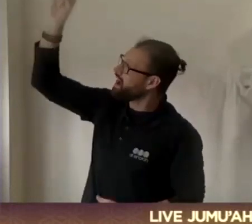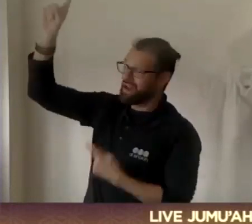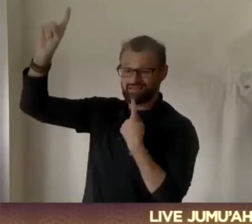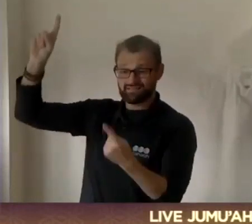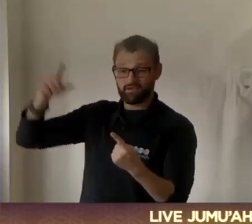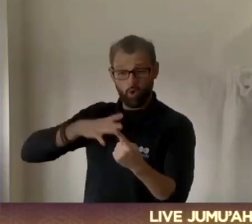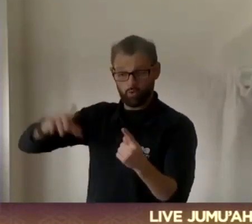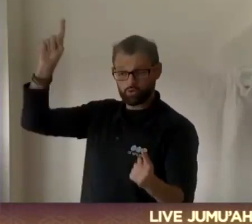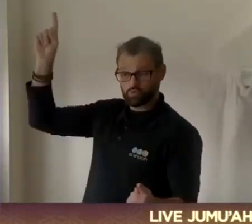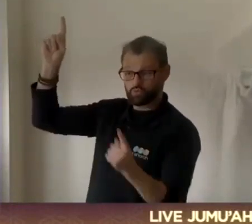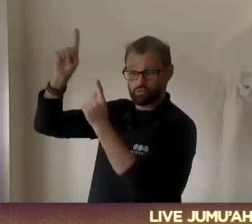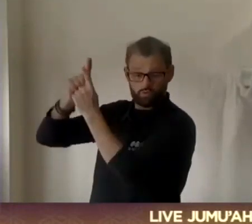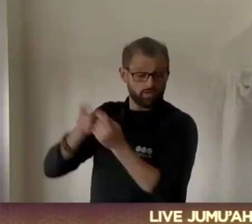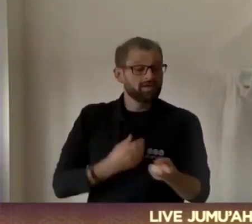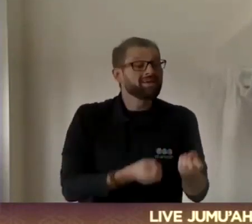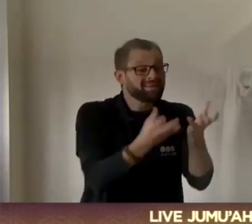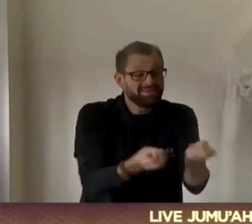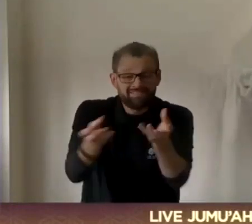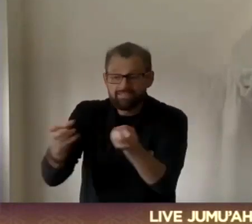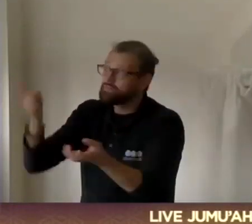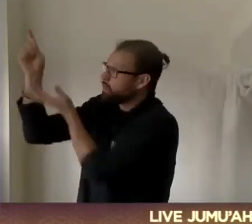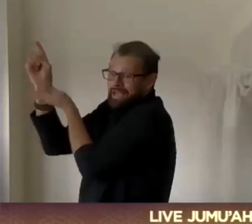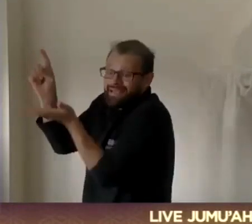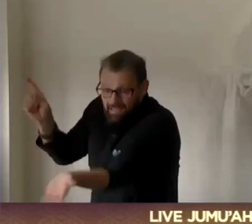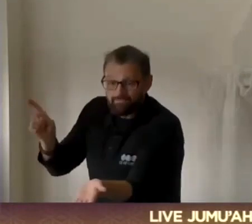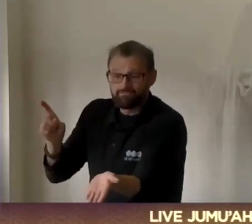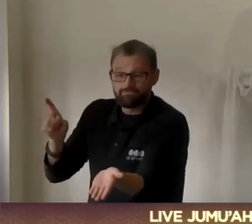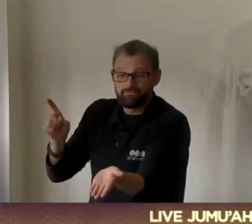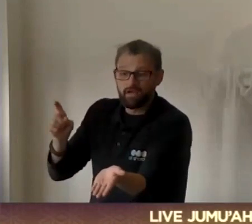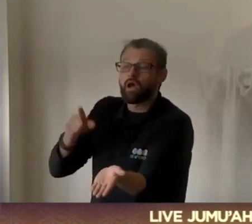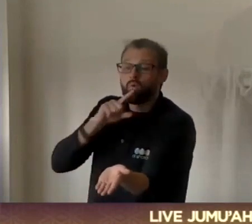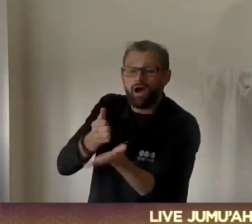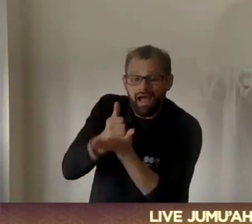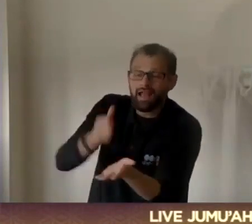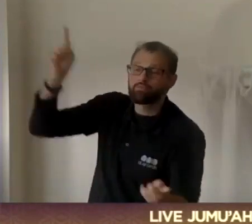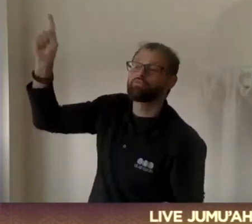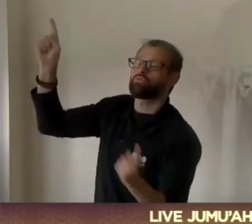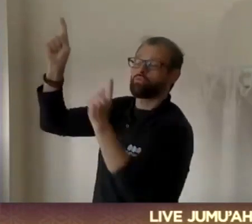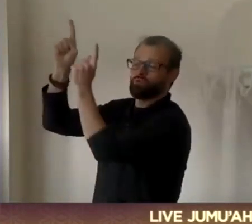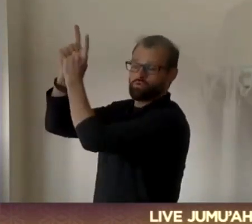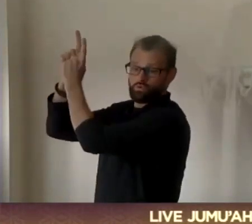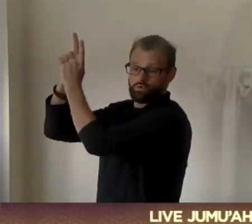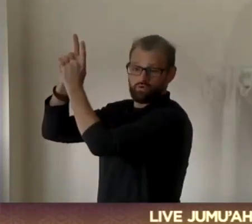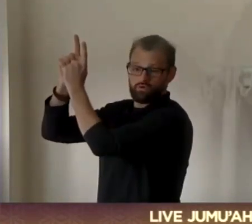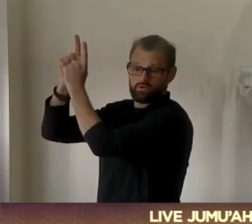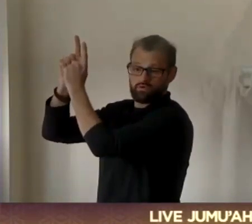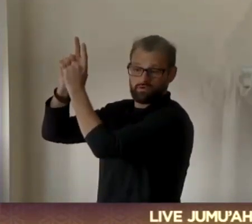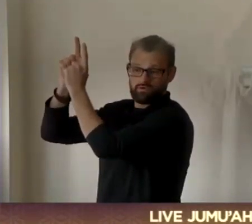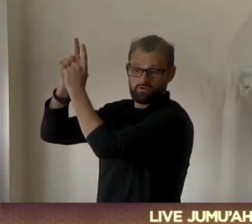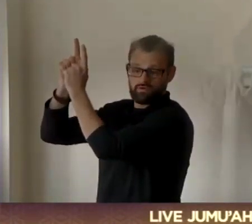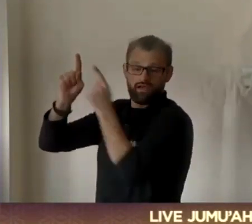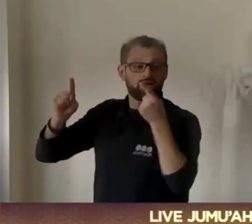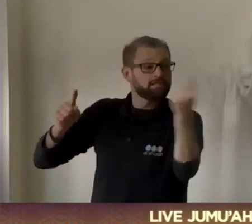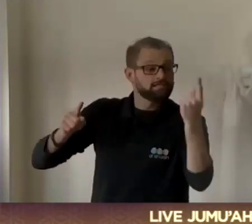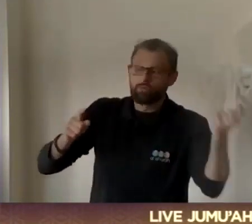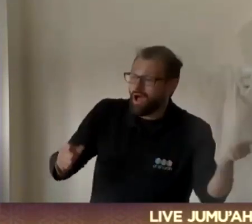could have given them. But we are giving you so that you can get closer to us. And if you are to receive, you naturally pray for those who have made it